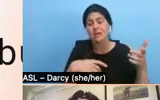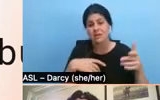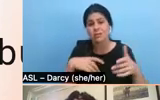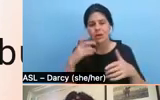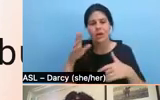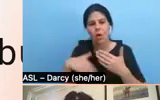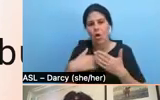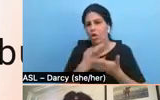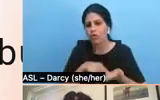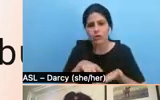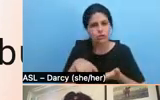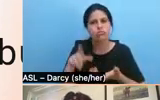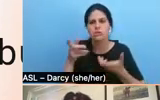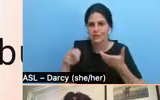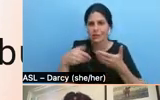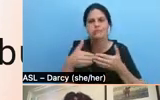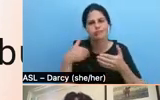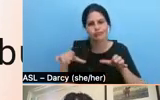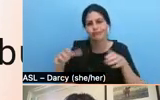Okay. Next slide, please.